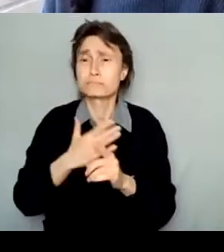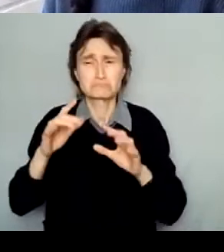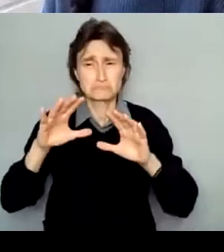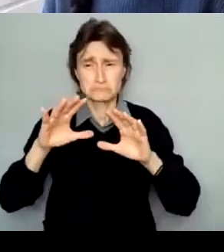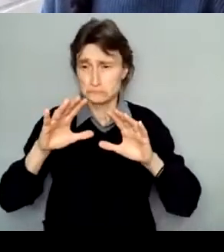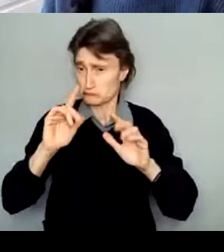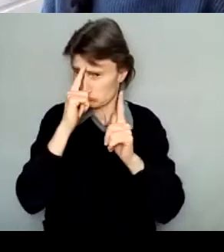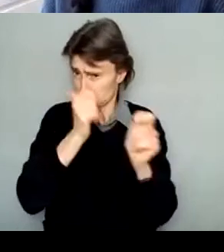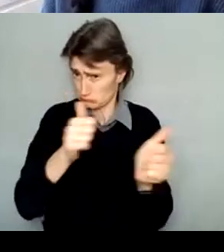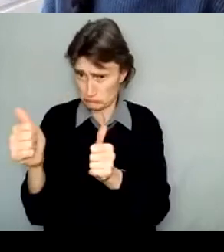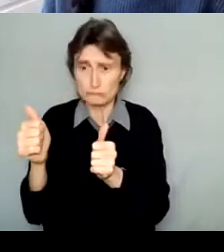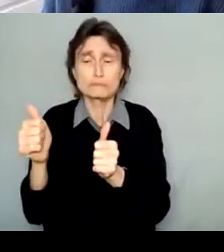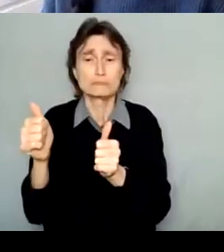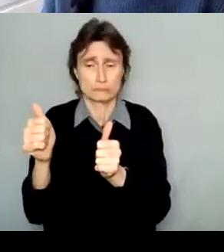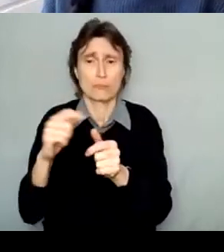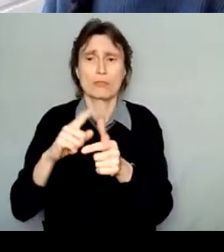continue.